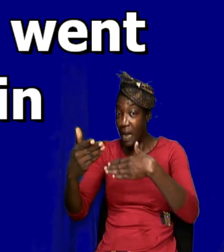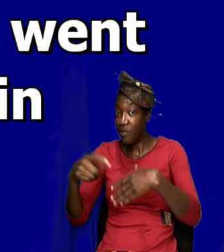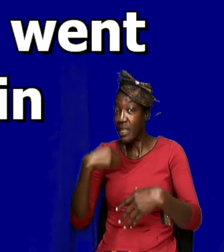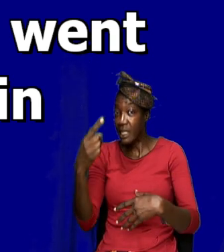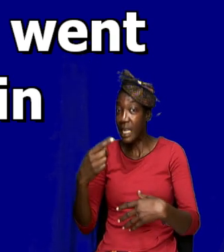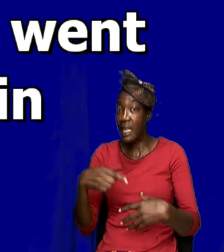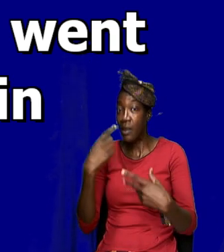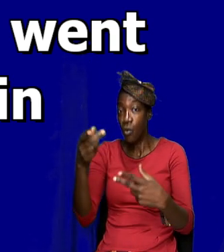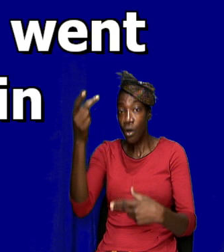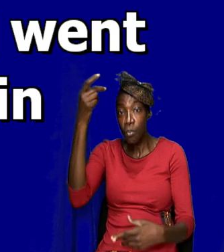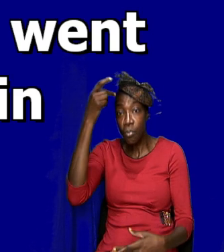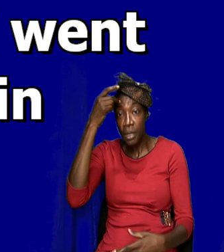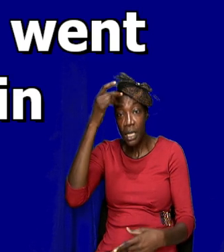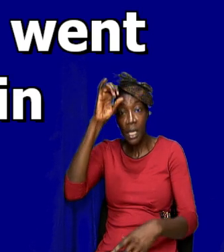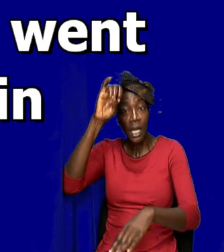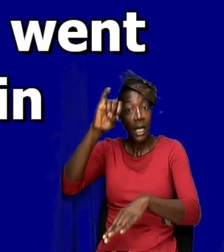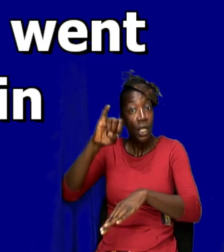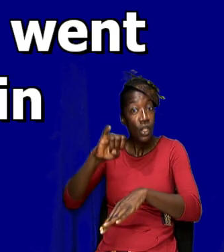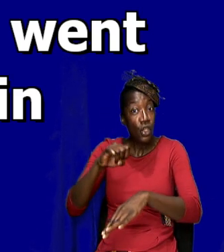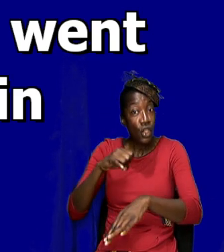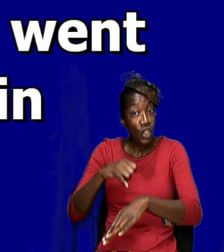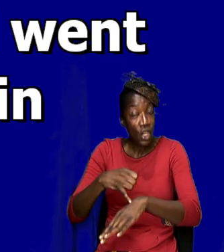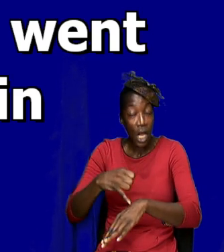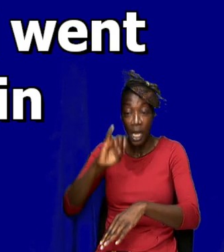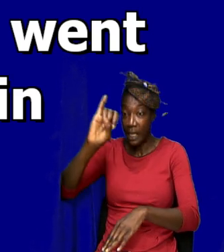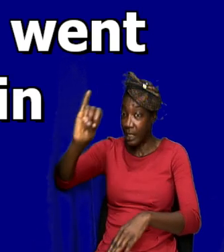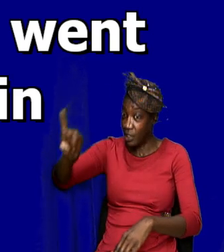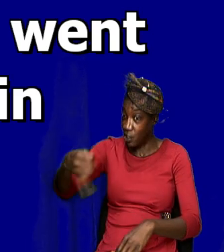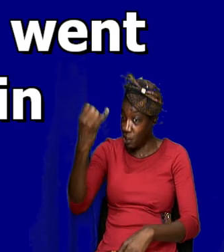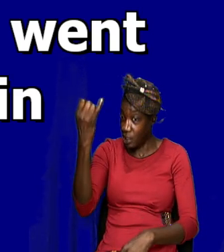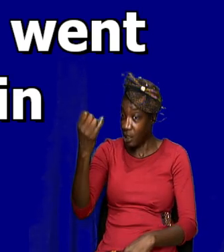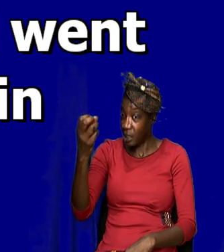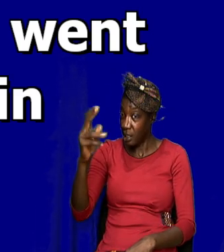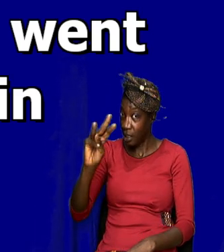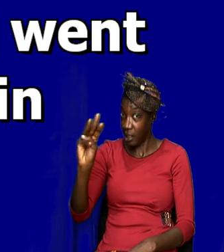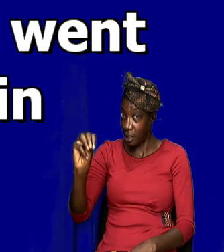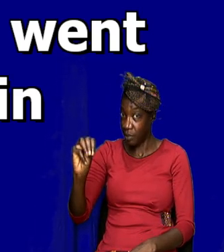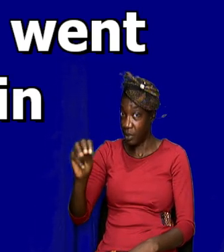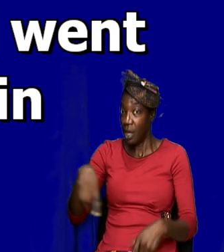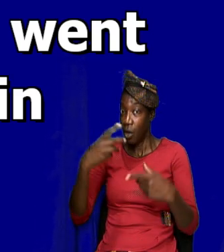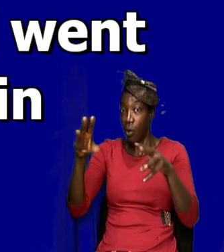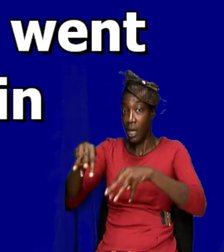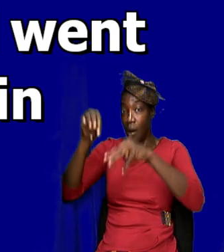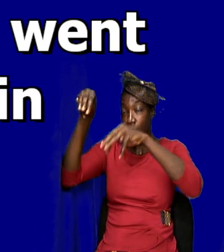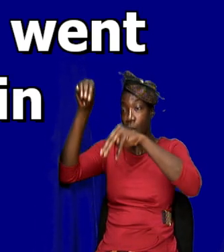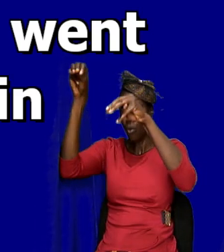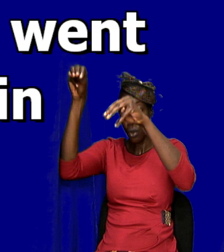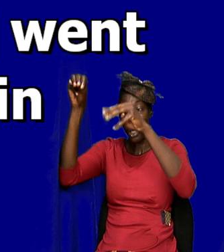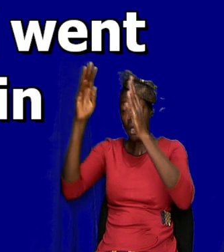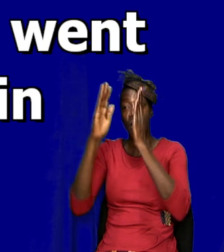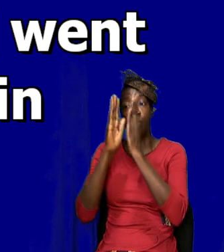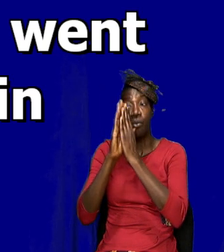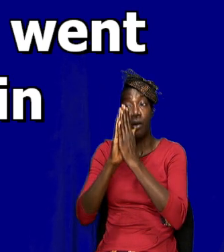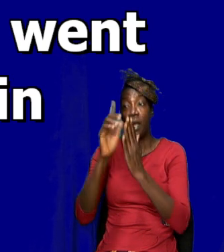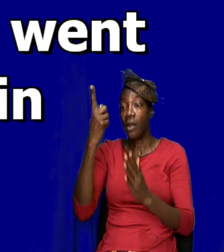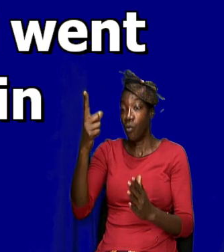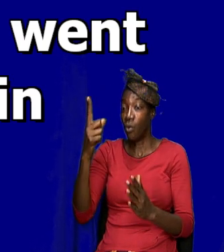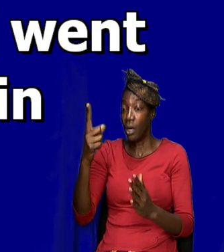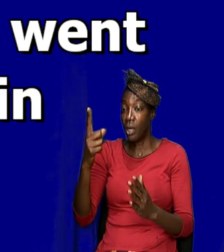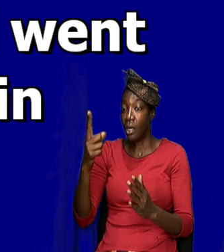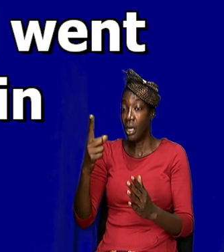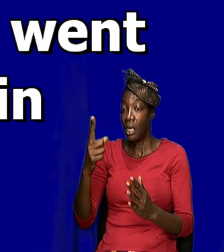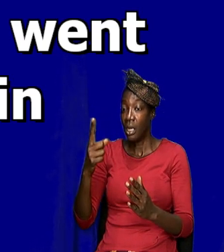and John and went up into a mountain to pray. So, this is probably, this is one of the few